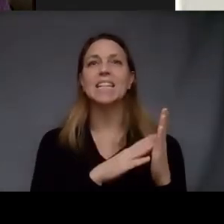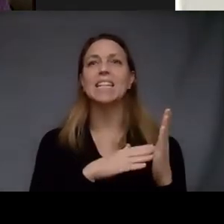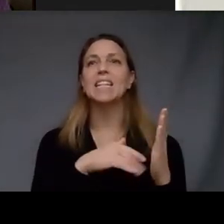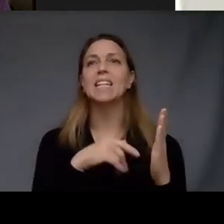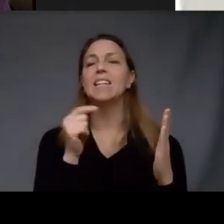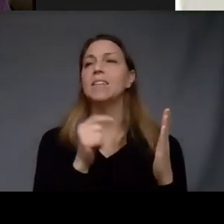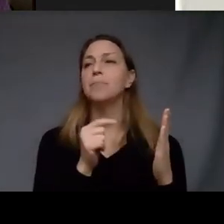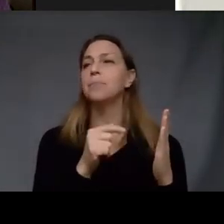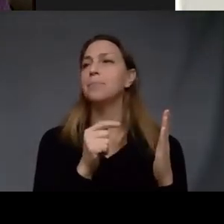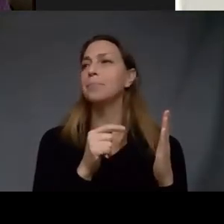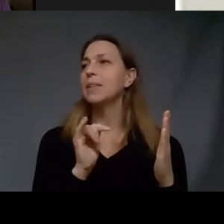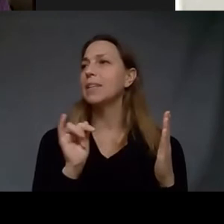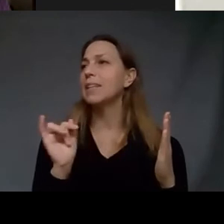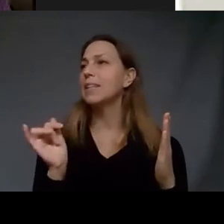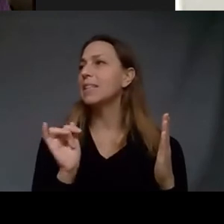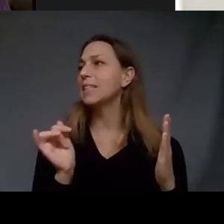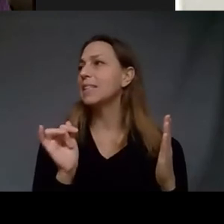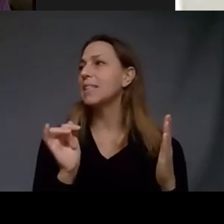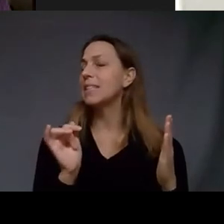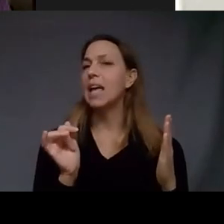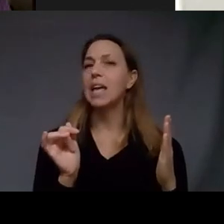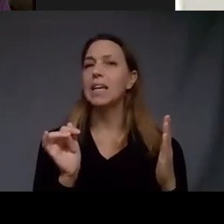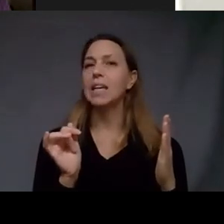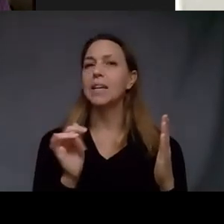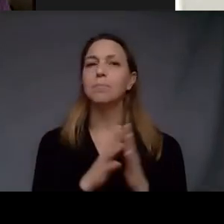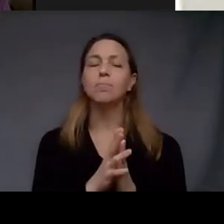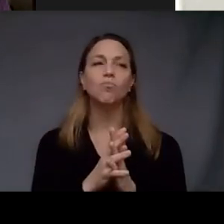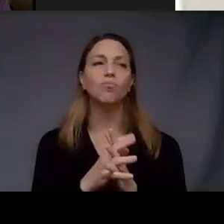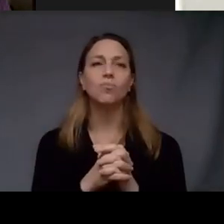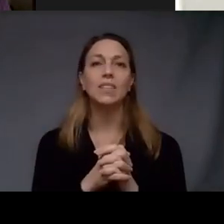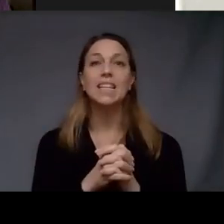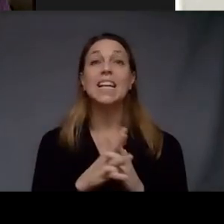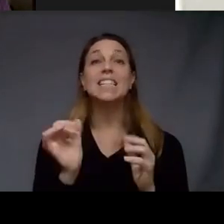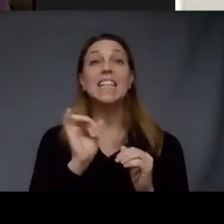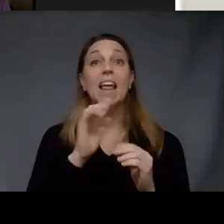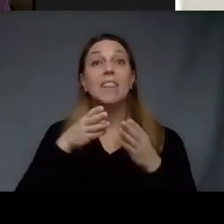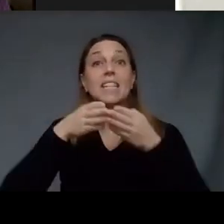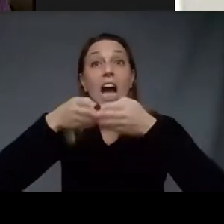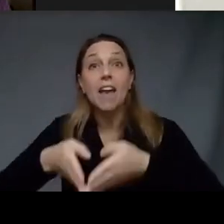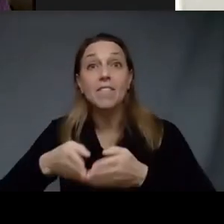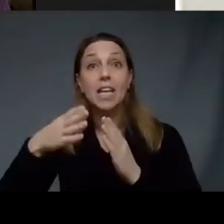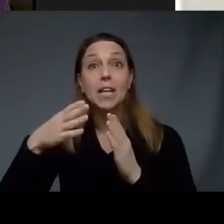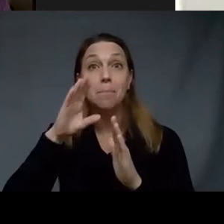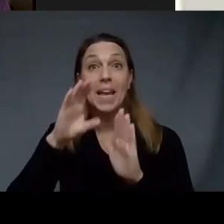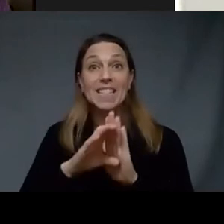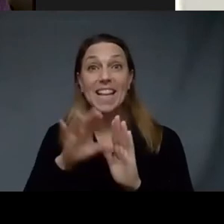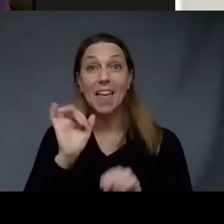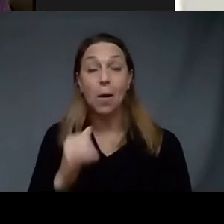it's like this last painting where she's diving into the water